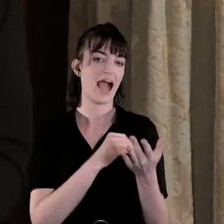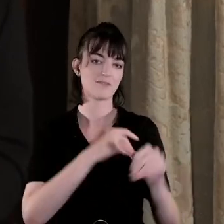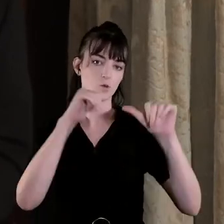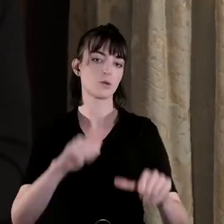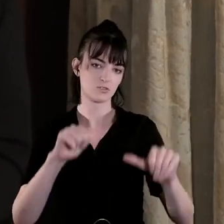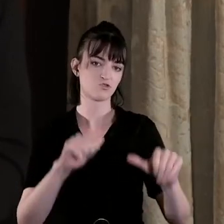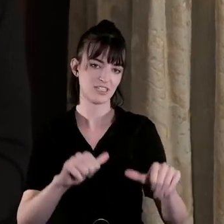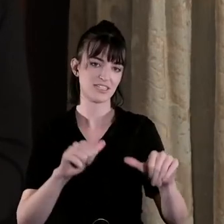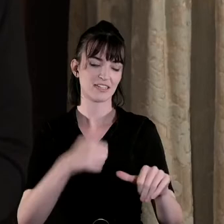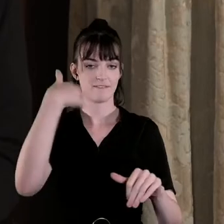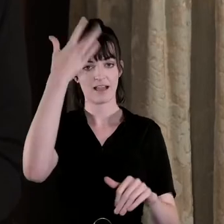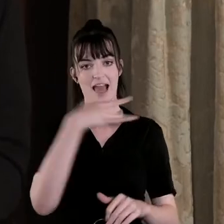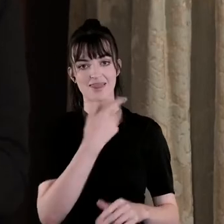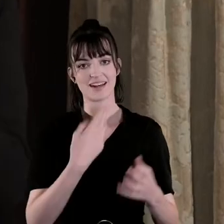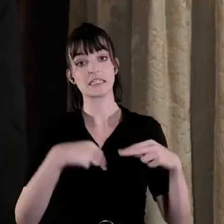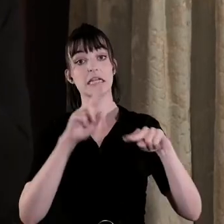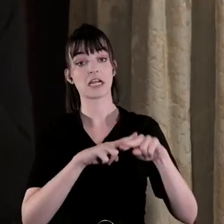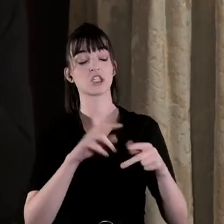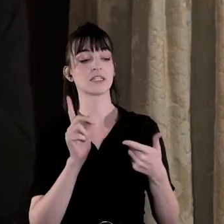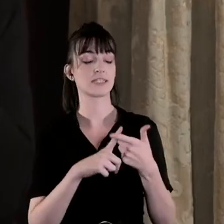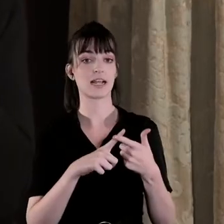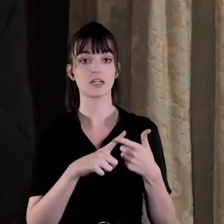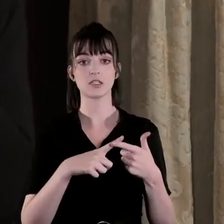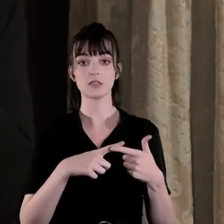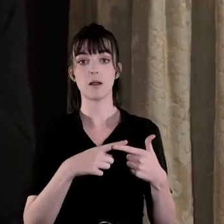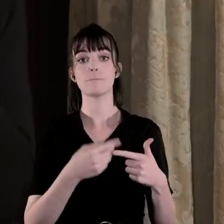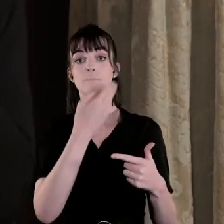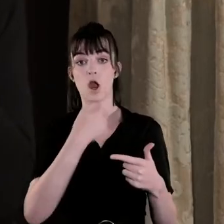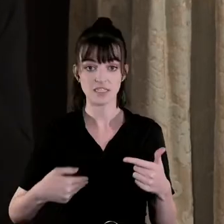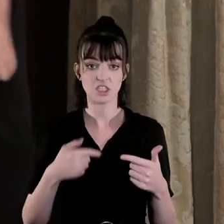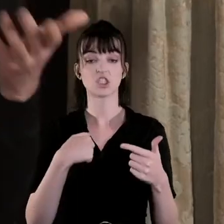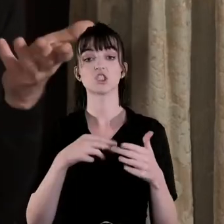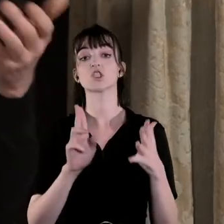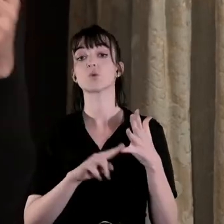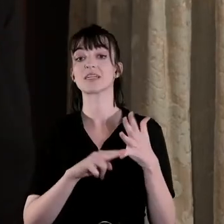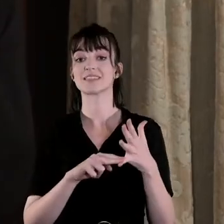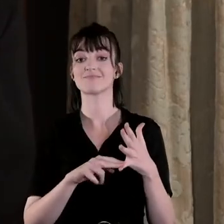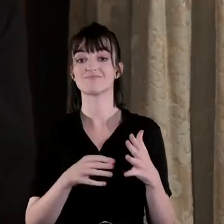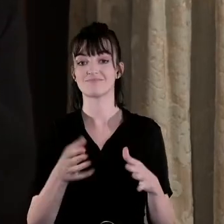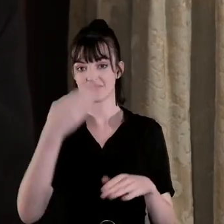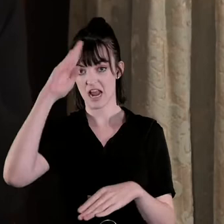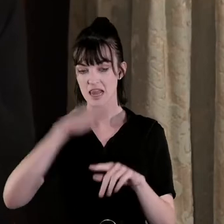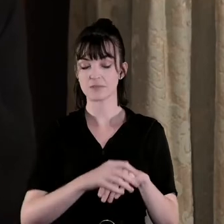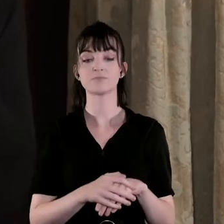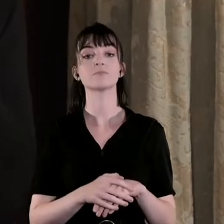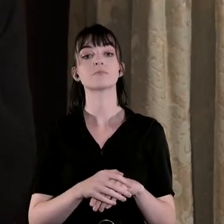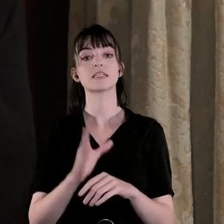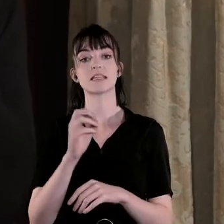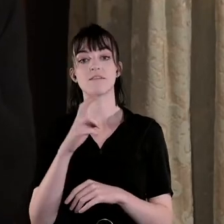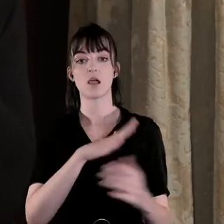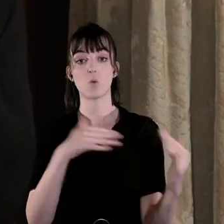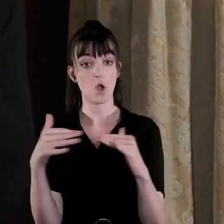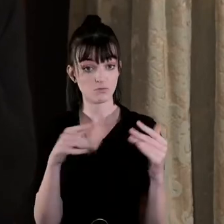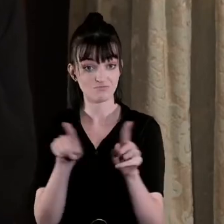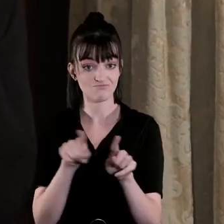between Catholic nationalists and Protestant unionists on the island of Ireland the civil war similarly is seen as the